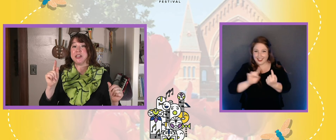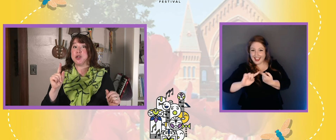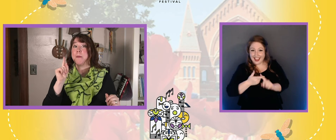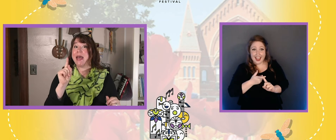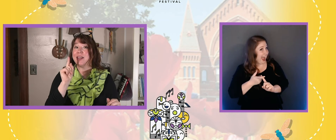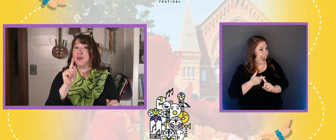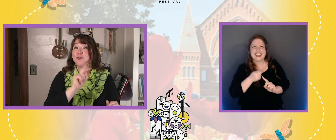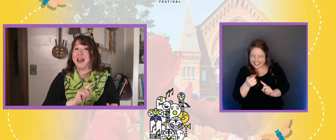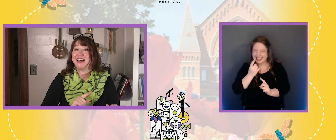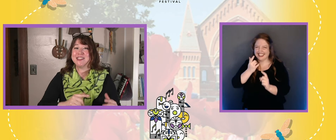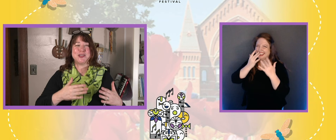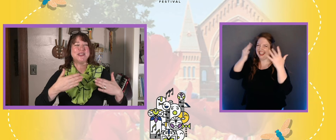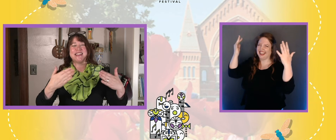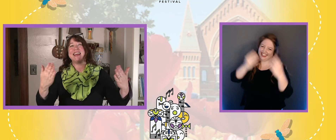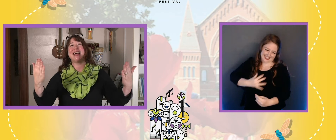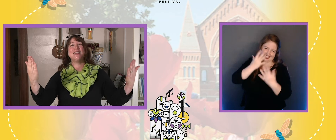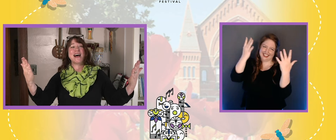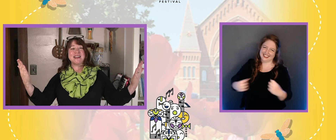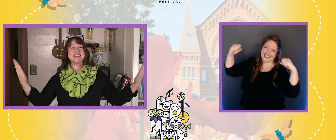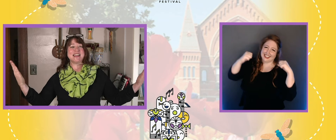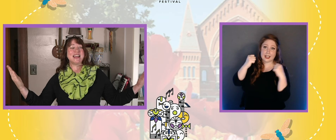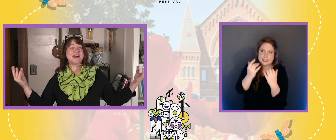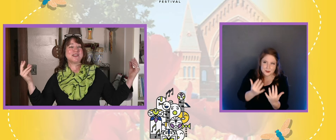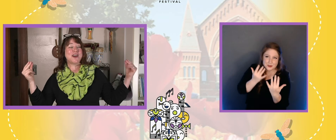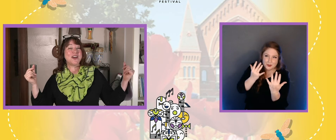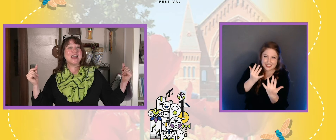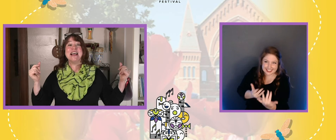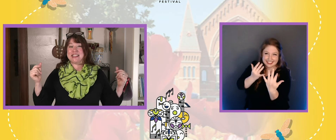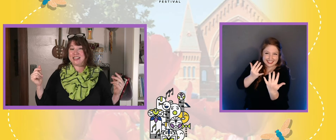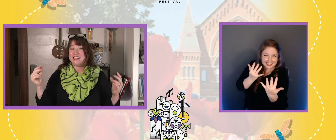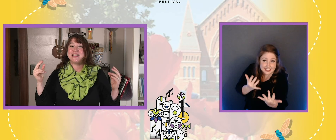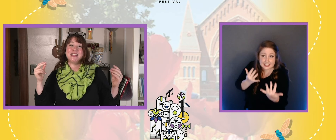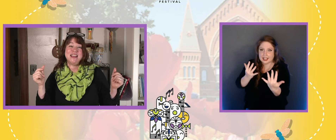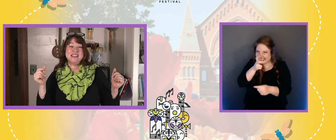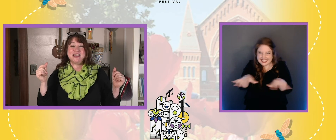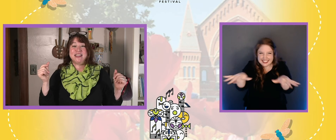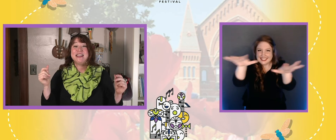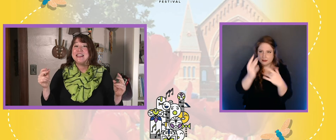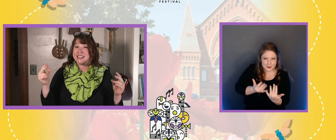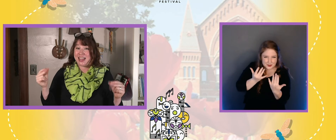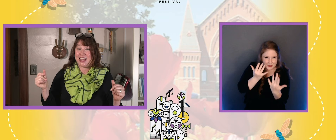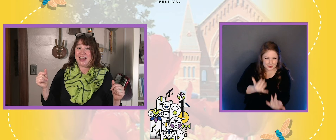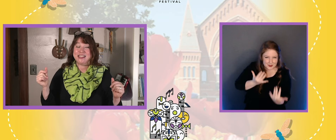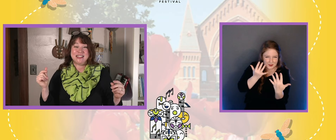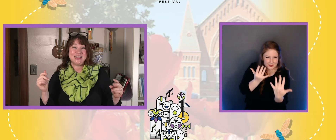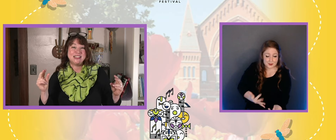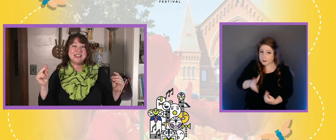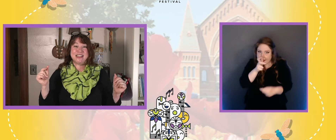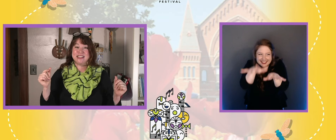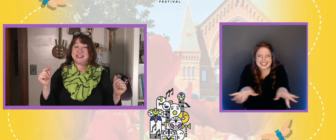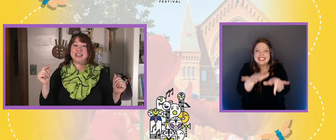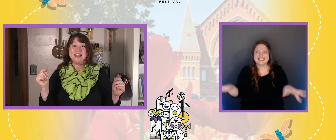In the trees you make new friends. You sing out loud and sing out strong. Si, si, si, cicada.